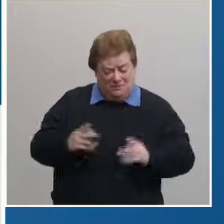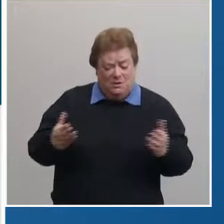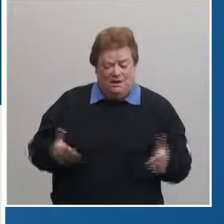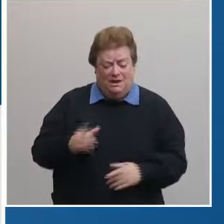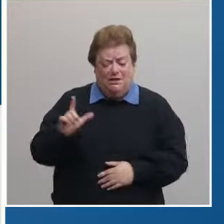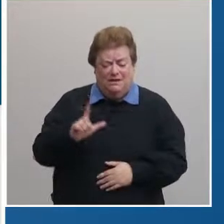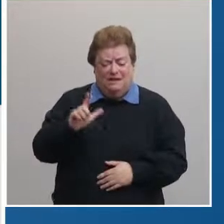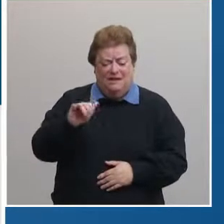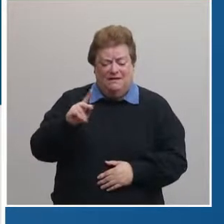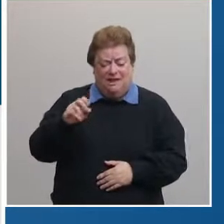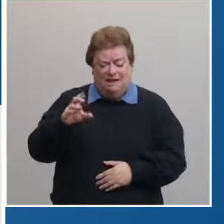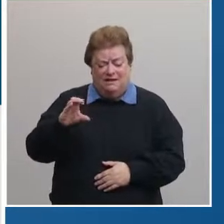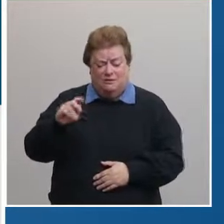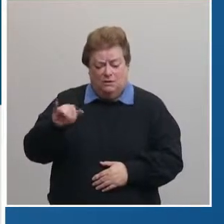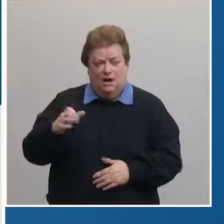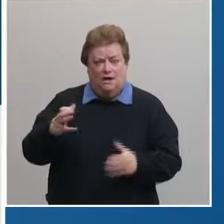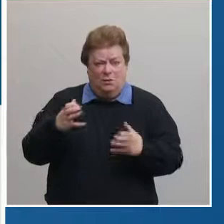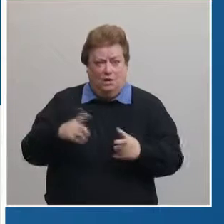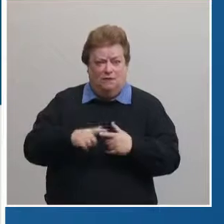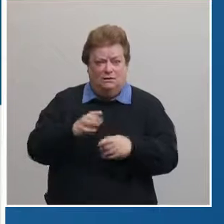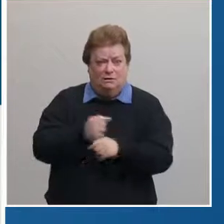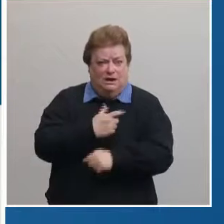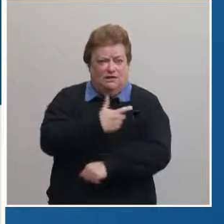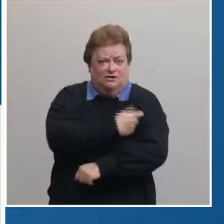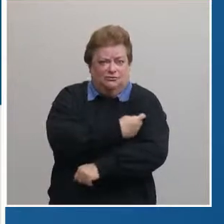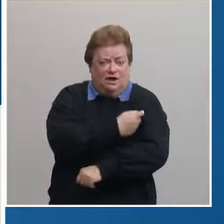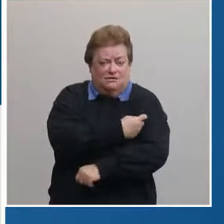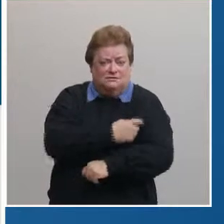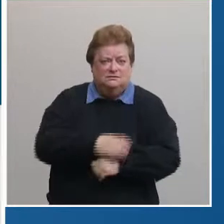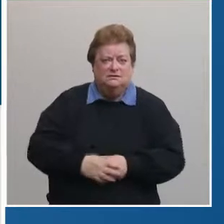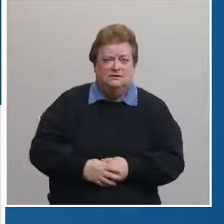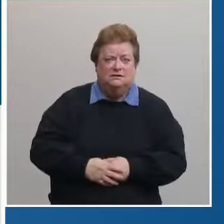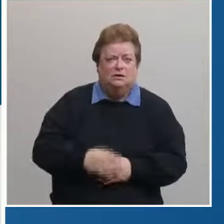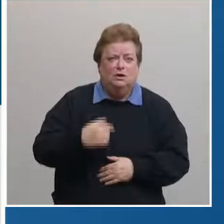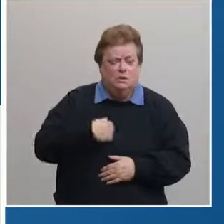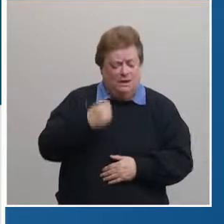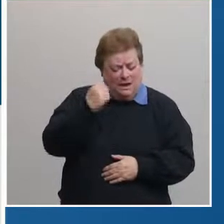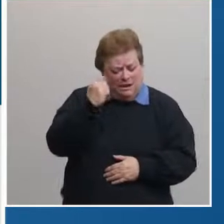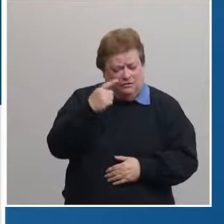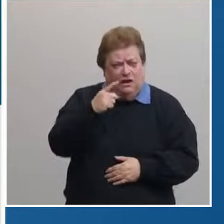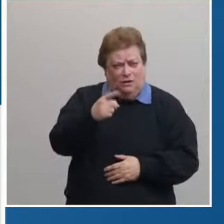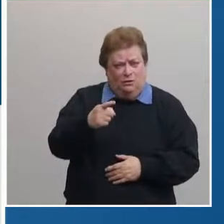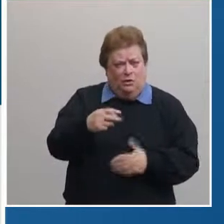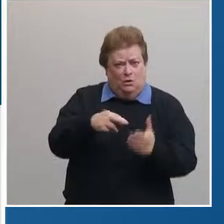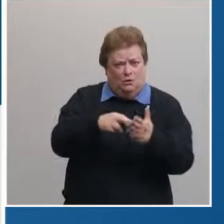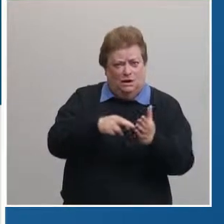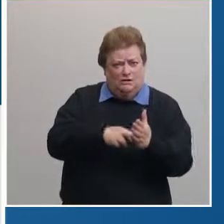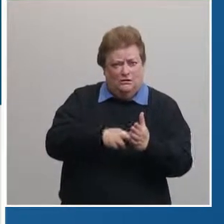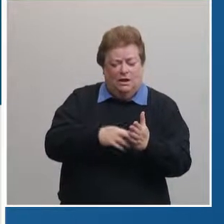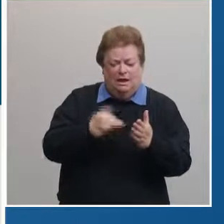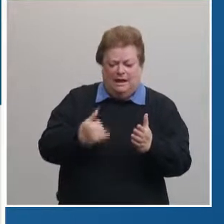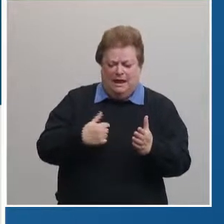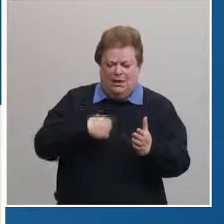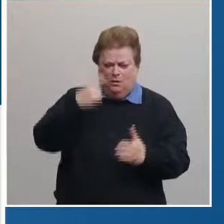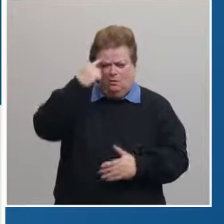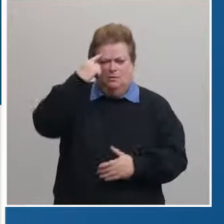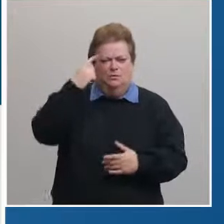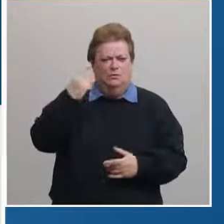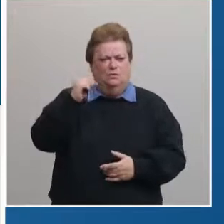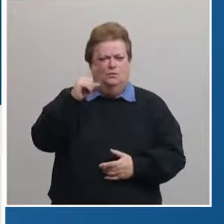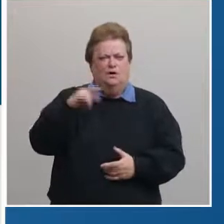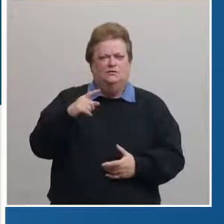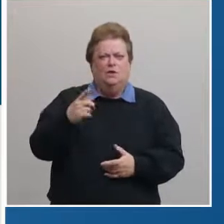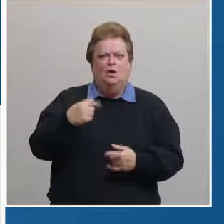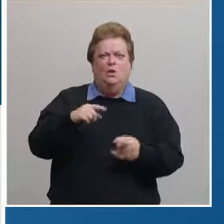eager to get their shot we understand that as you register the number one question on your mind is when can you